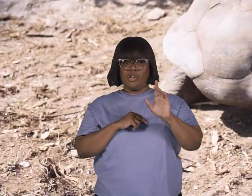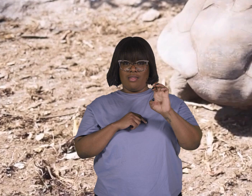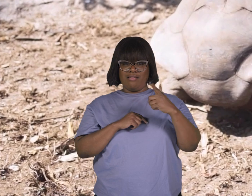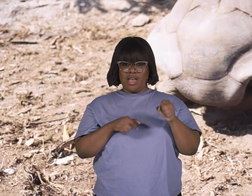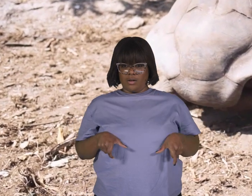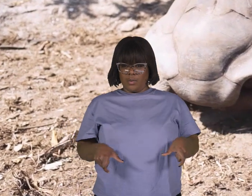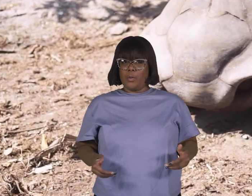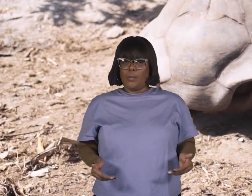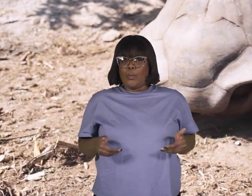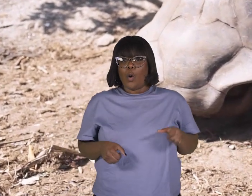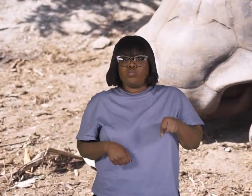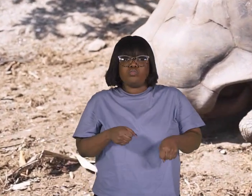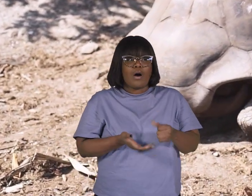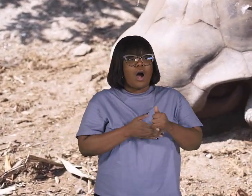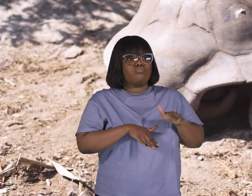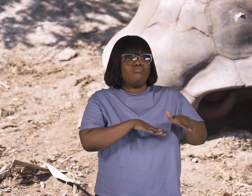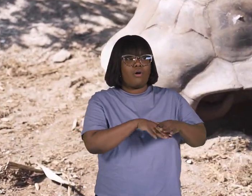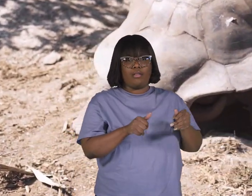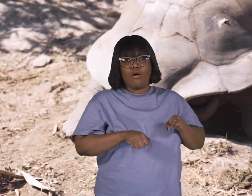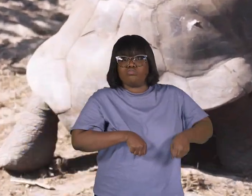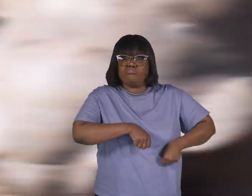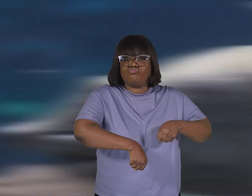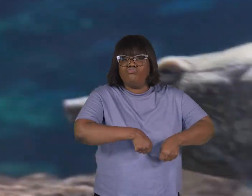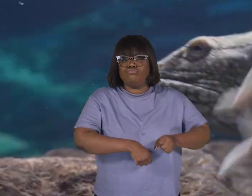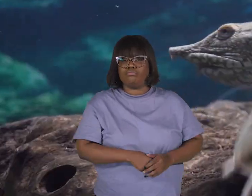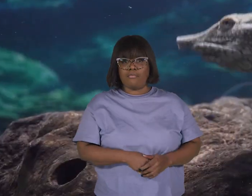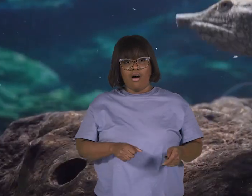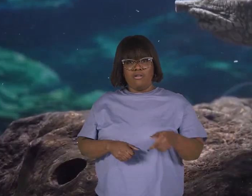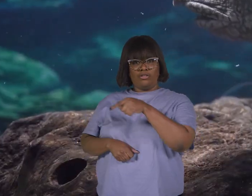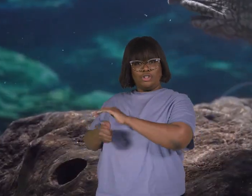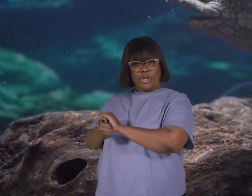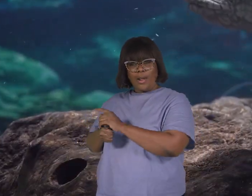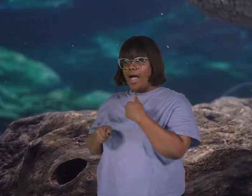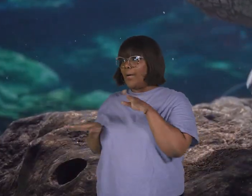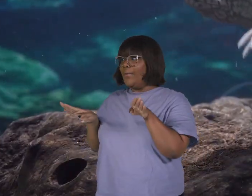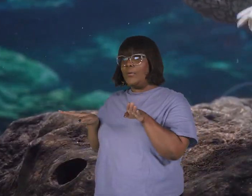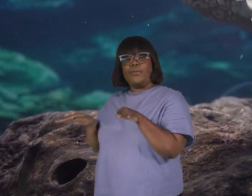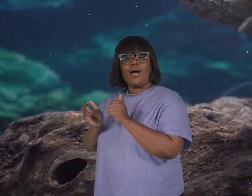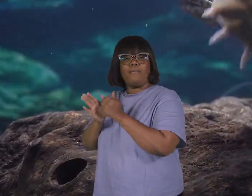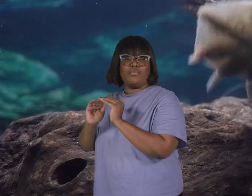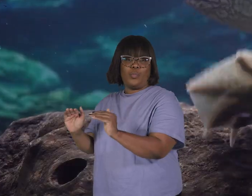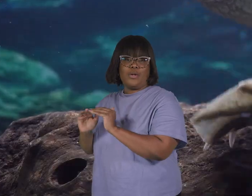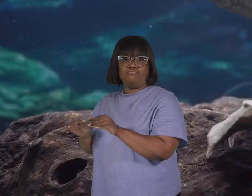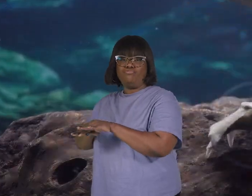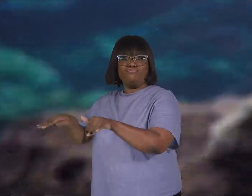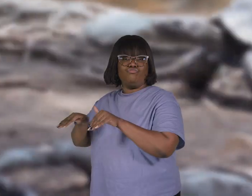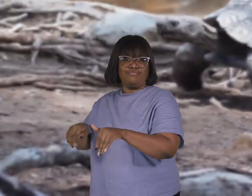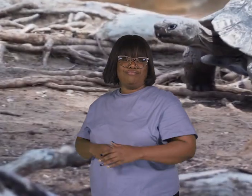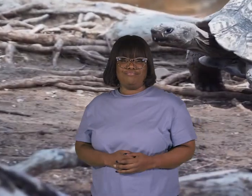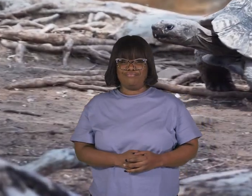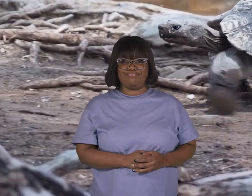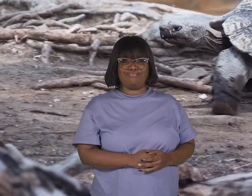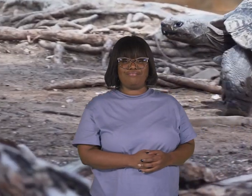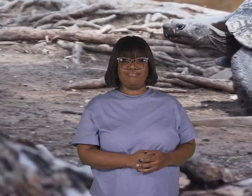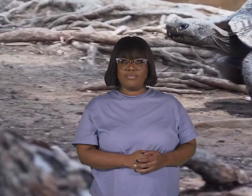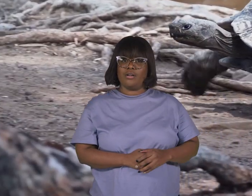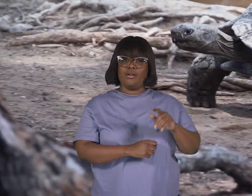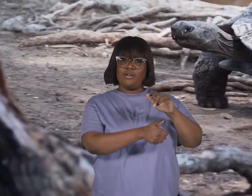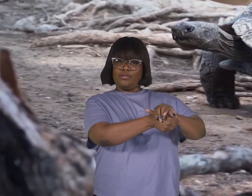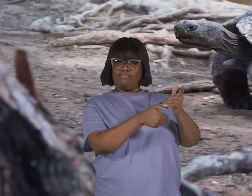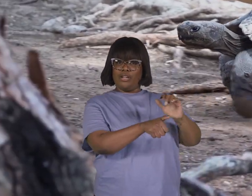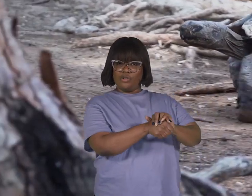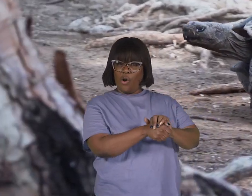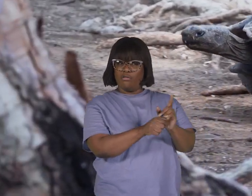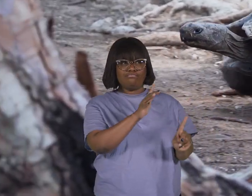they have column-like hind legs to help them walk on land, but turtles have webbing that helps them swim. Tortoises have